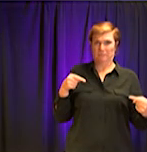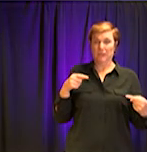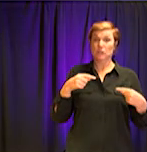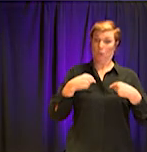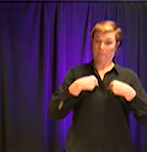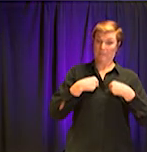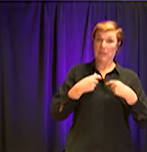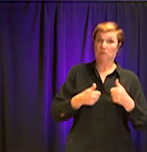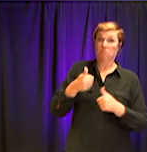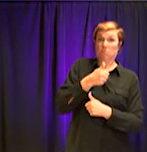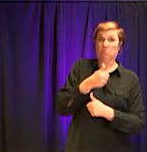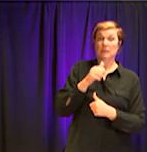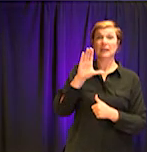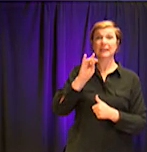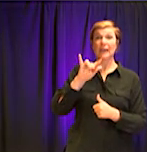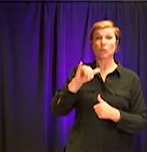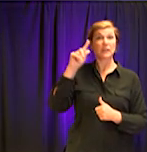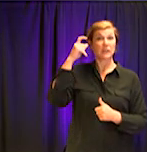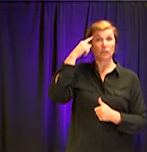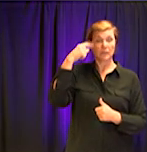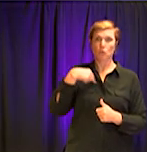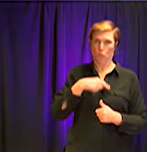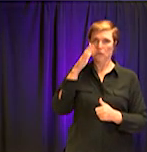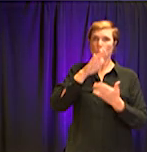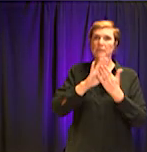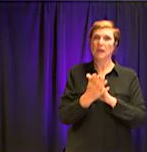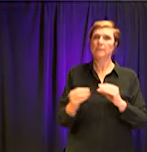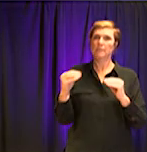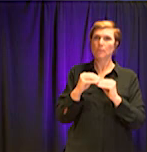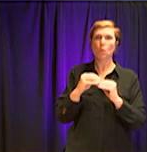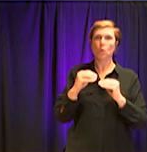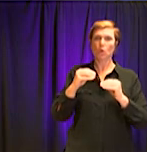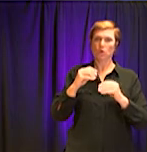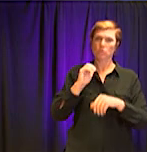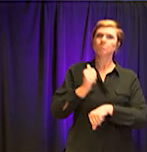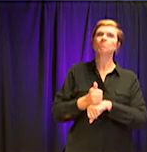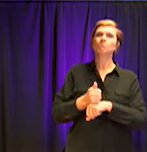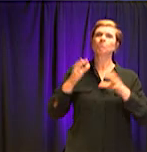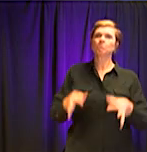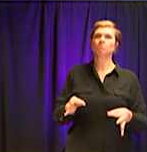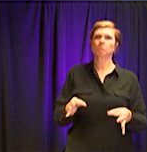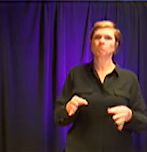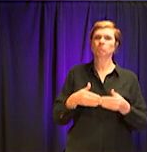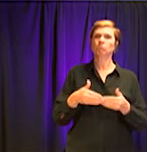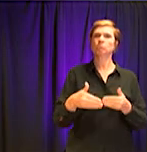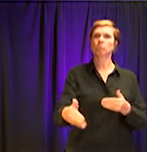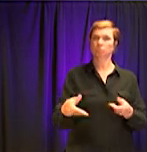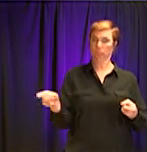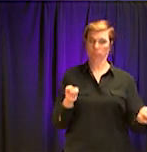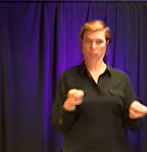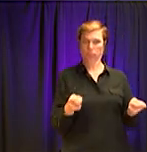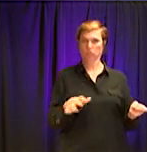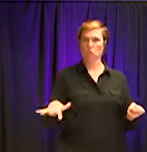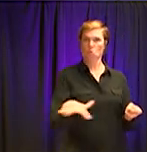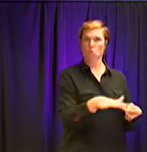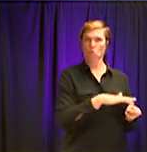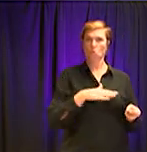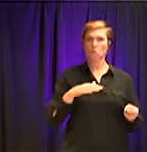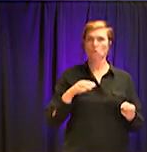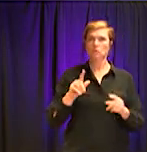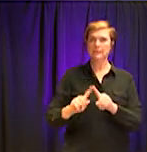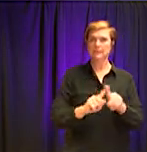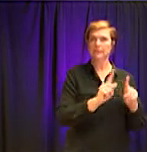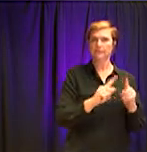uh, more aggressive going forward than we have. Our first responsibility were to ensure that we were in a position